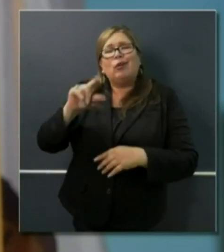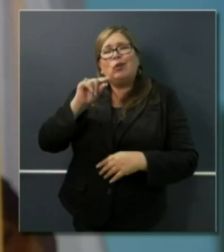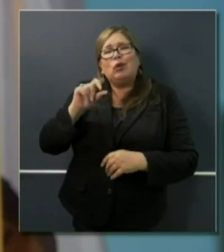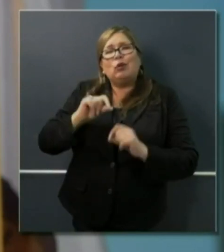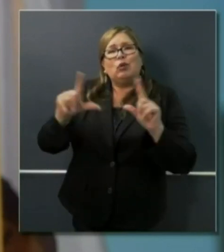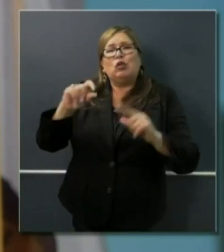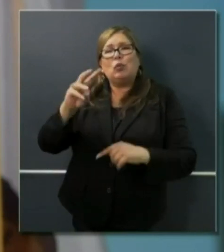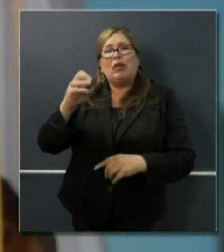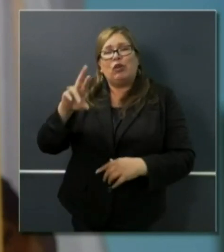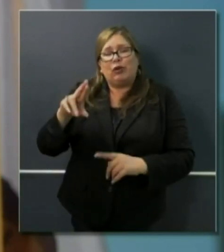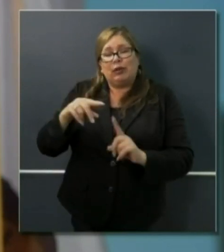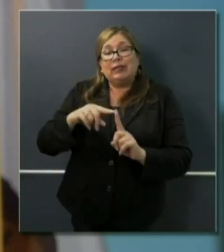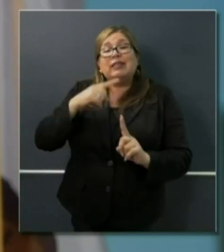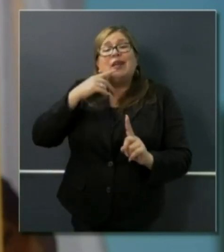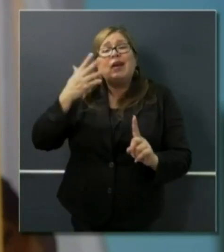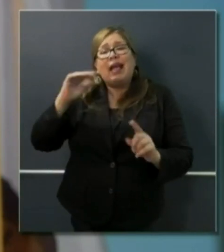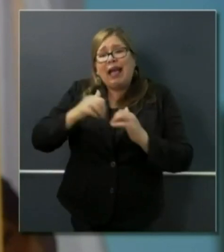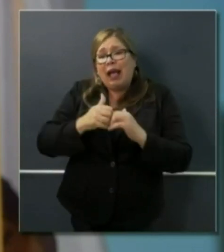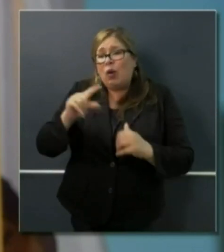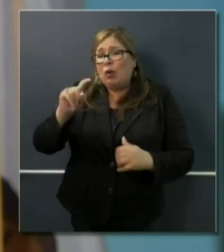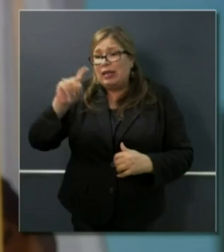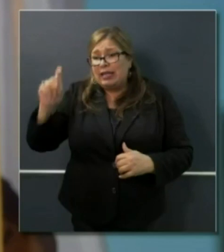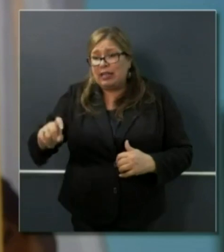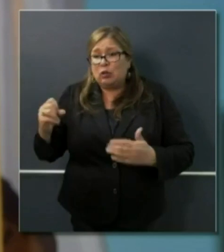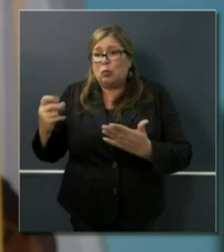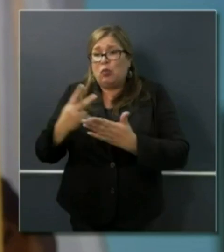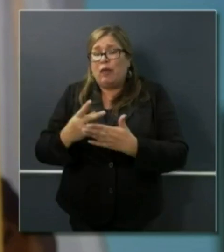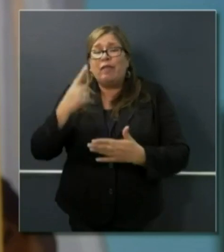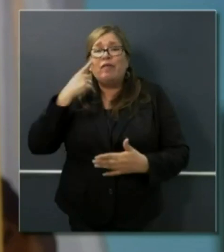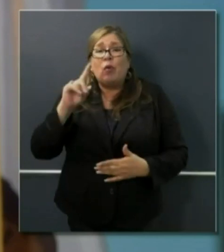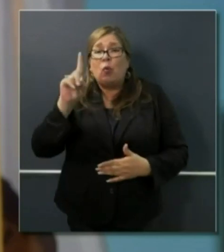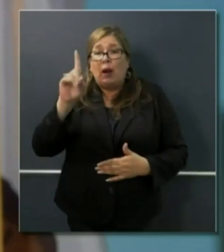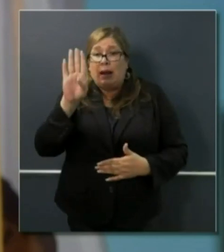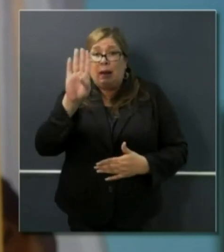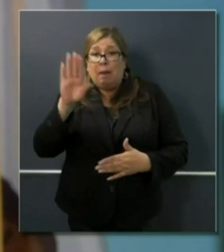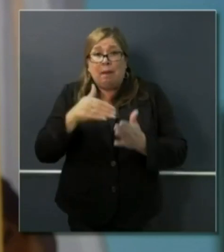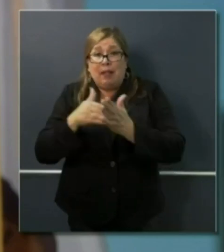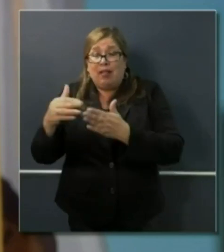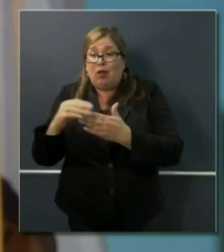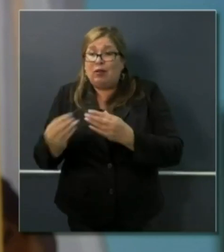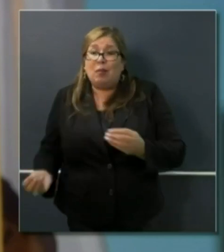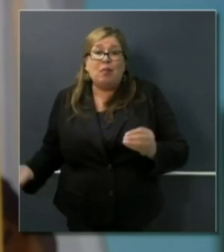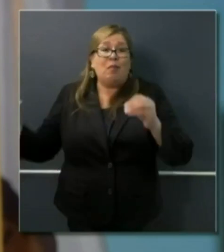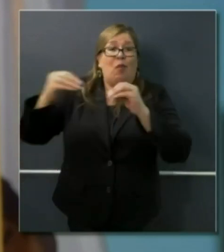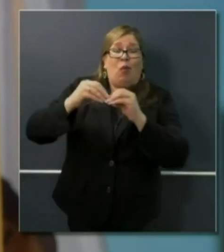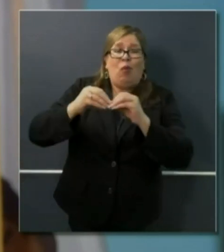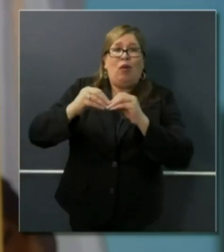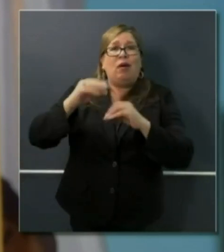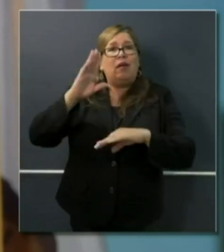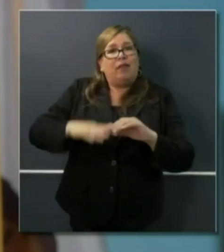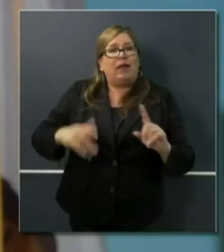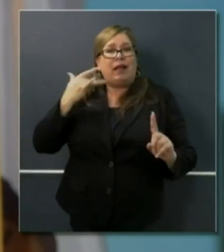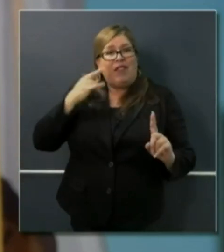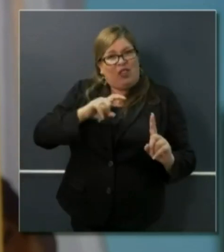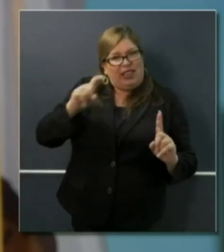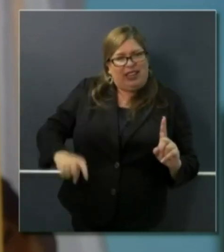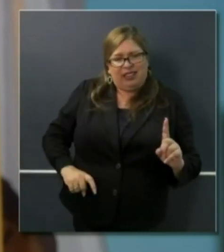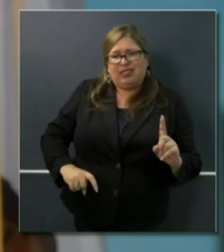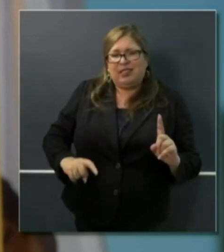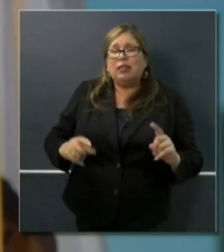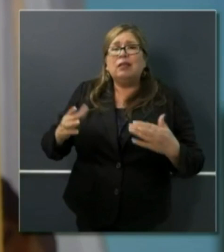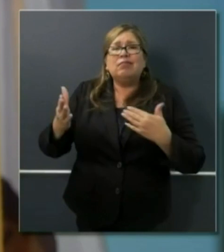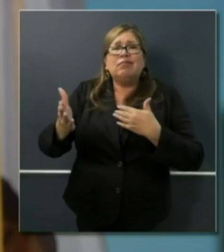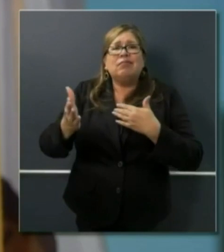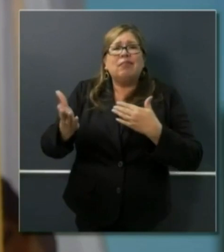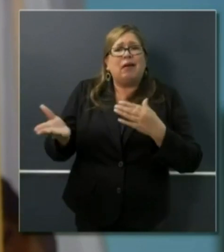explain to me how Texas has been approved for a billion dollars more in SBA loans, more than 30,000 loans, more than California, despite our